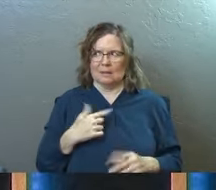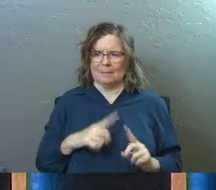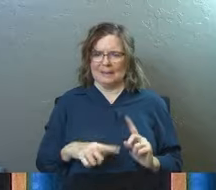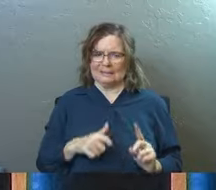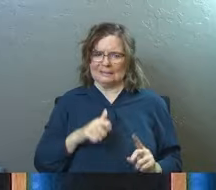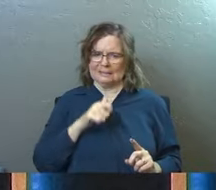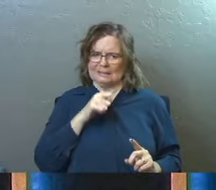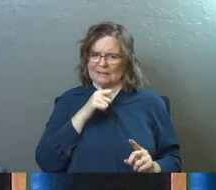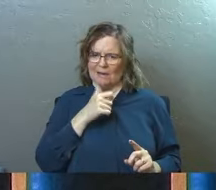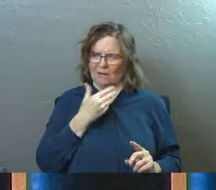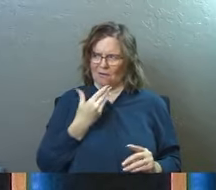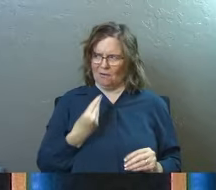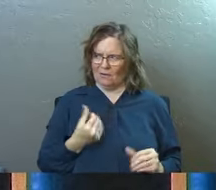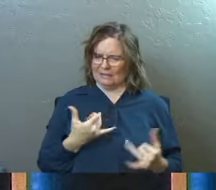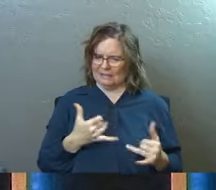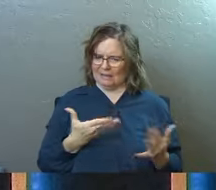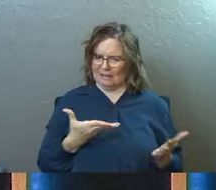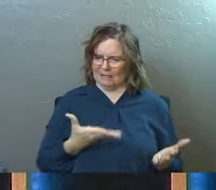like, but it's not.